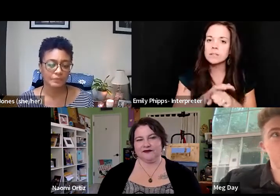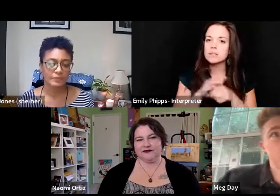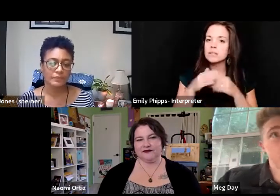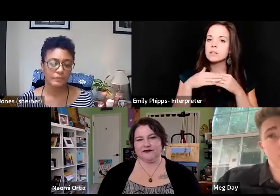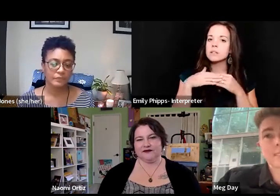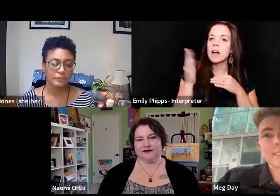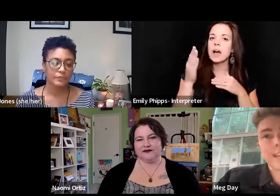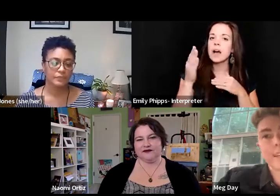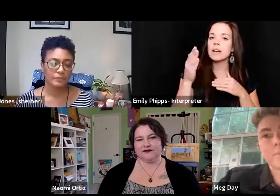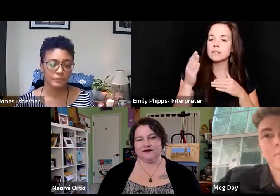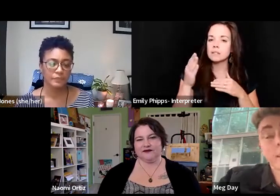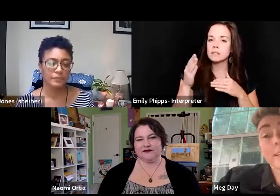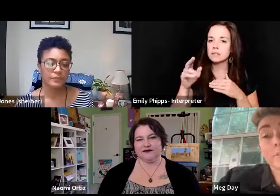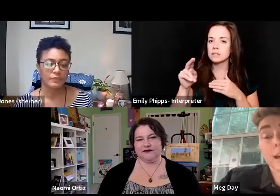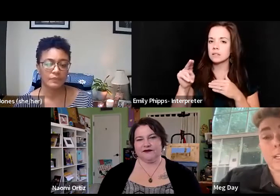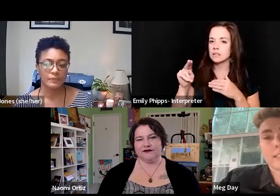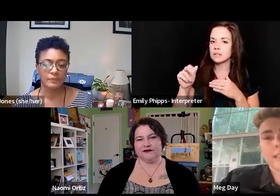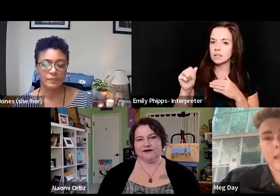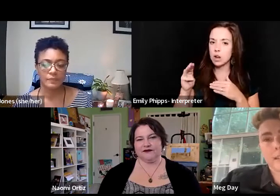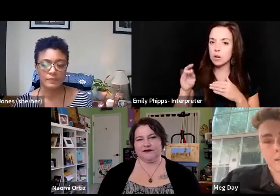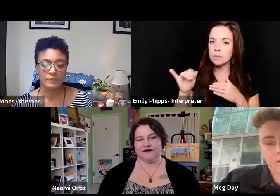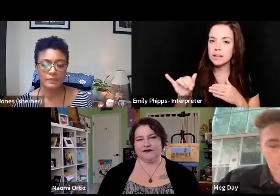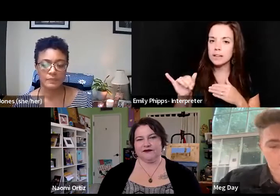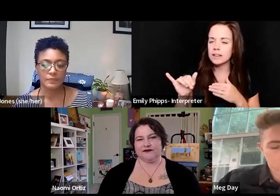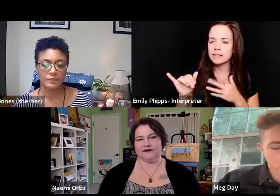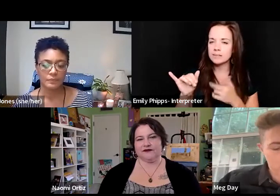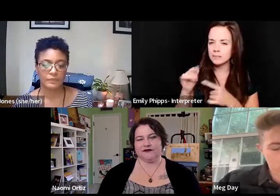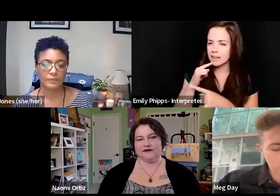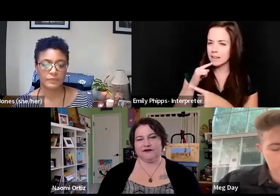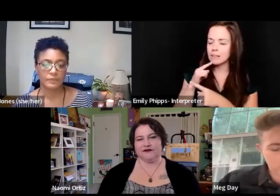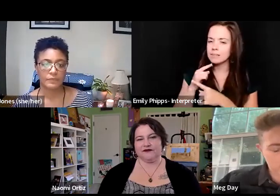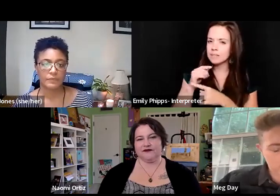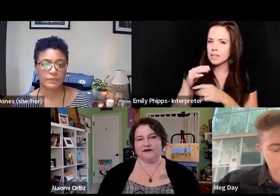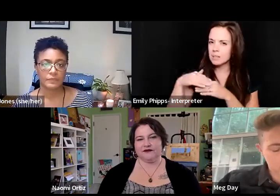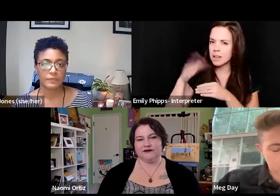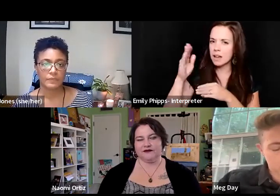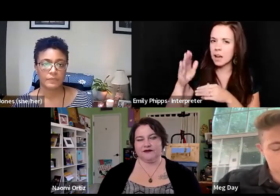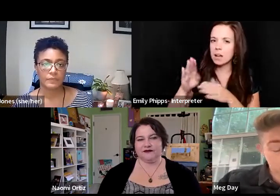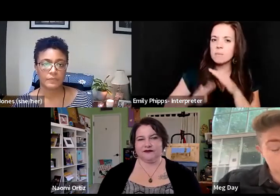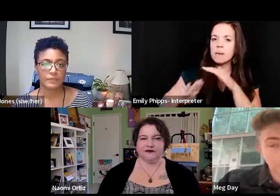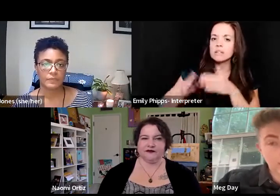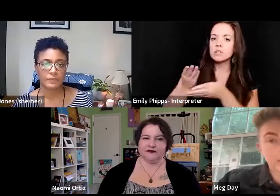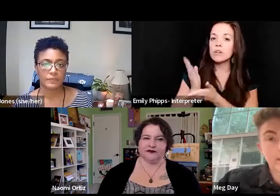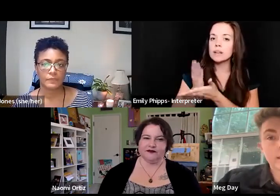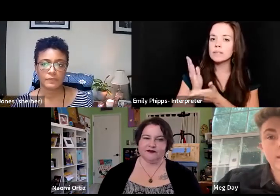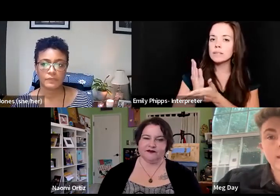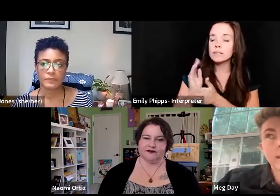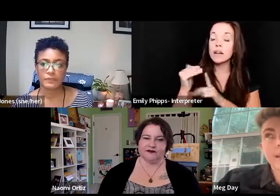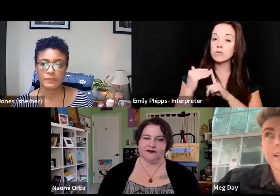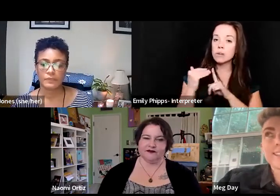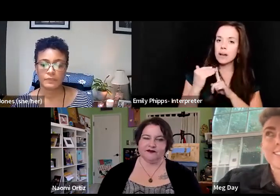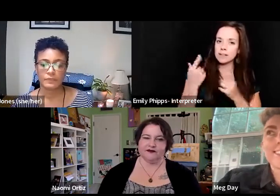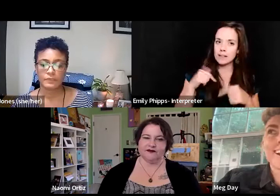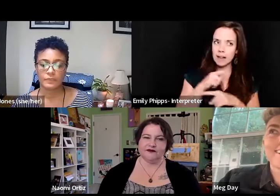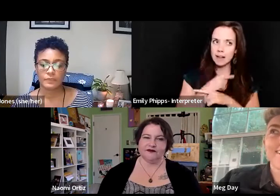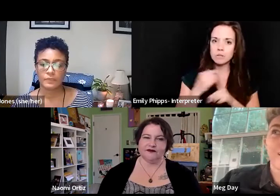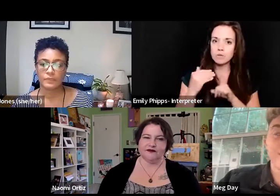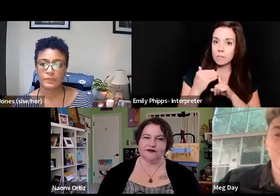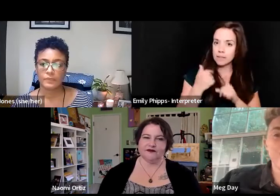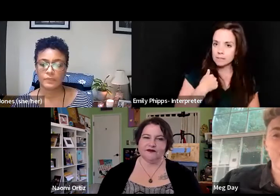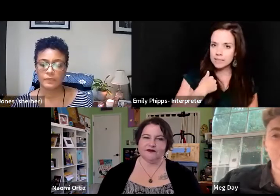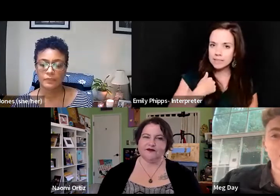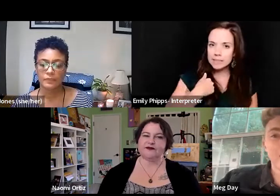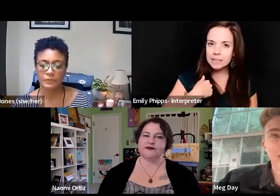as Naomi's saying, basic rights and reminds us, reminds me that excess is not